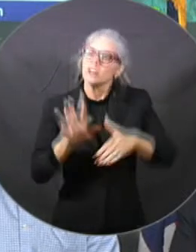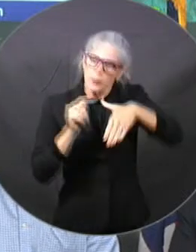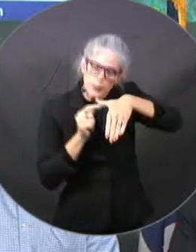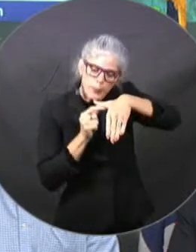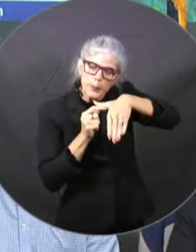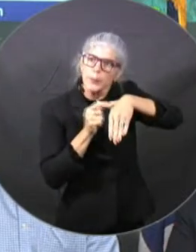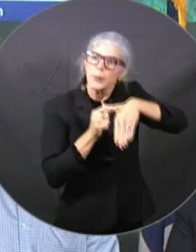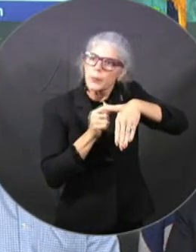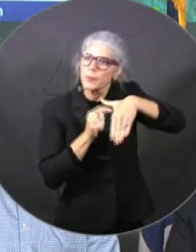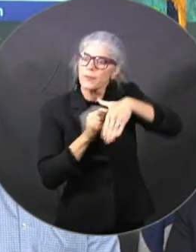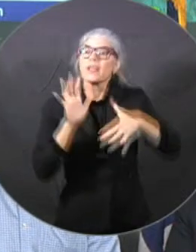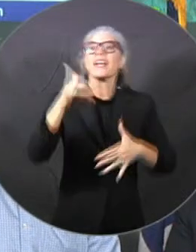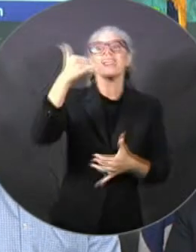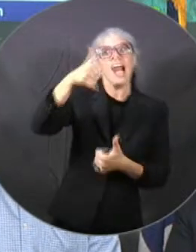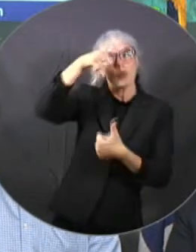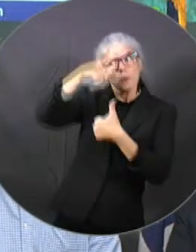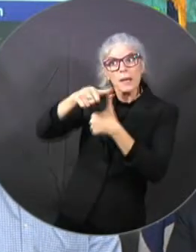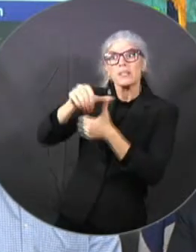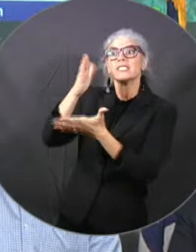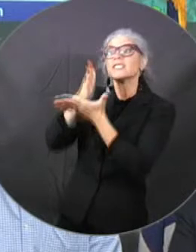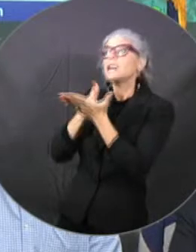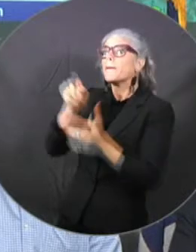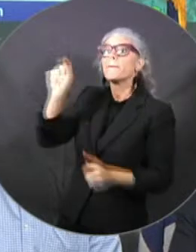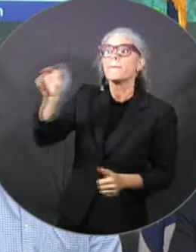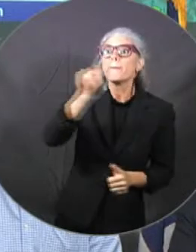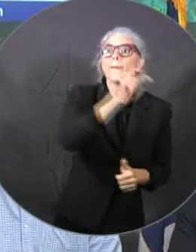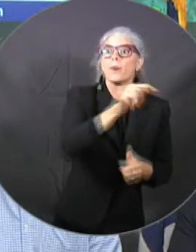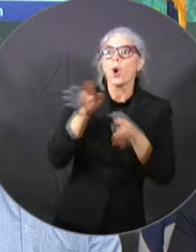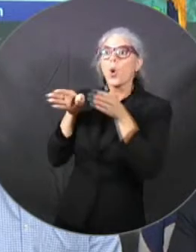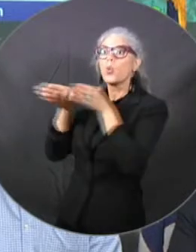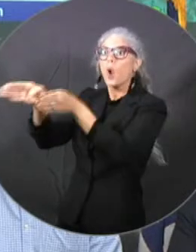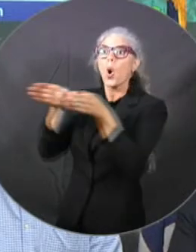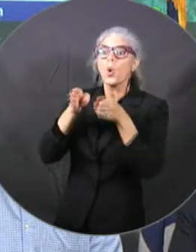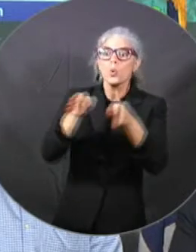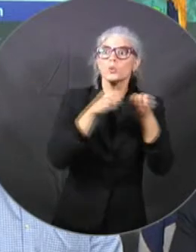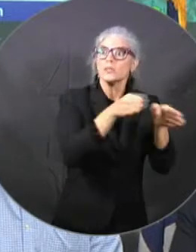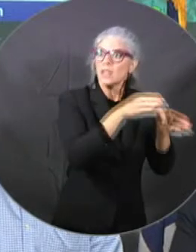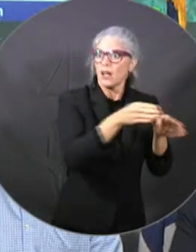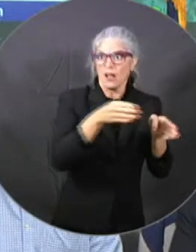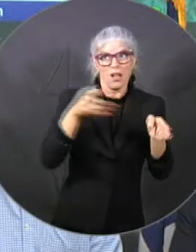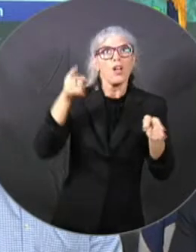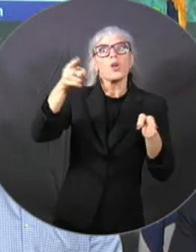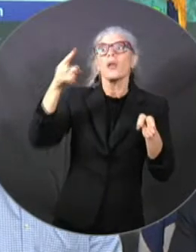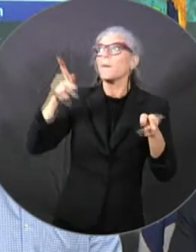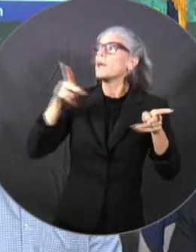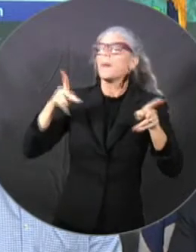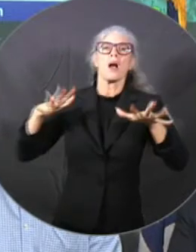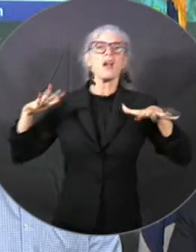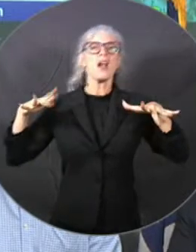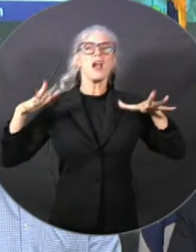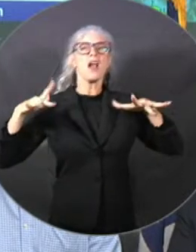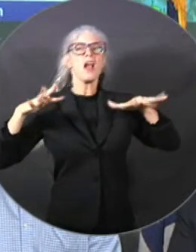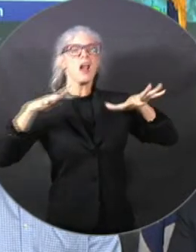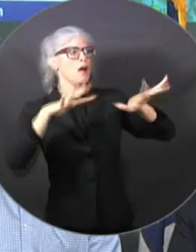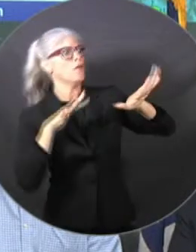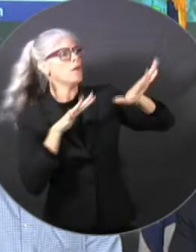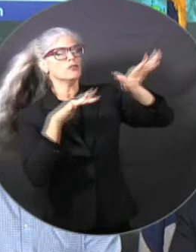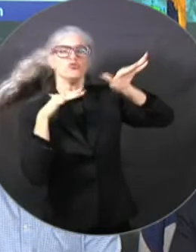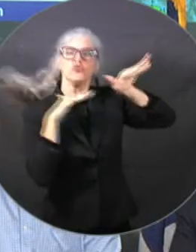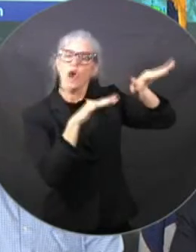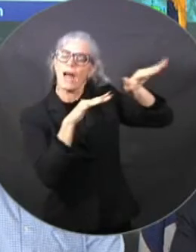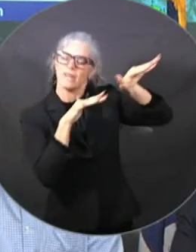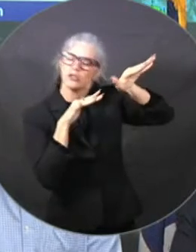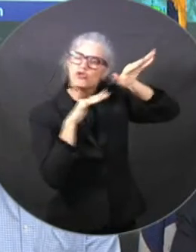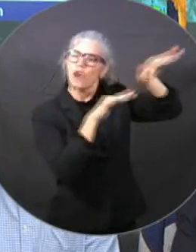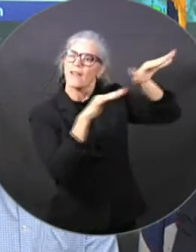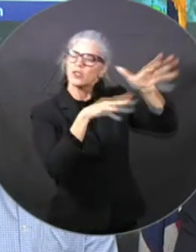to try to outrun the storm, just get to higher ground, get into structure that is going to be able to handle the hurricane, ride it out, and